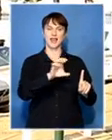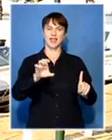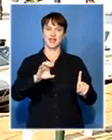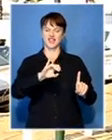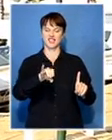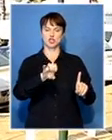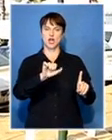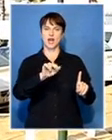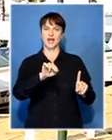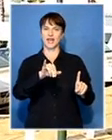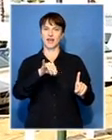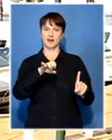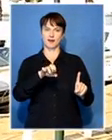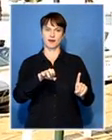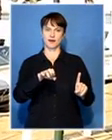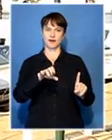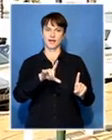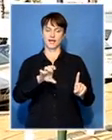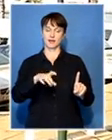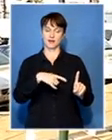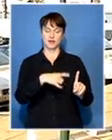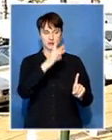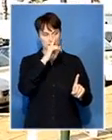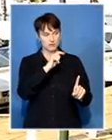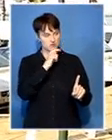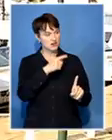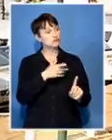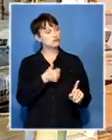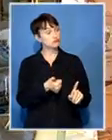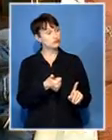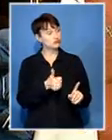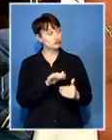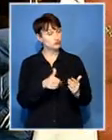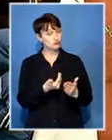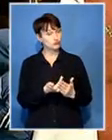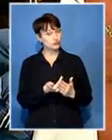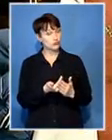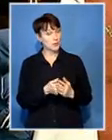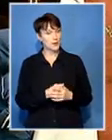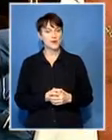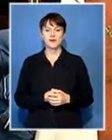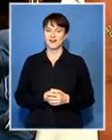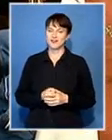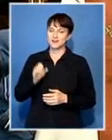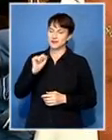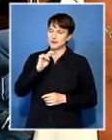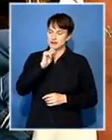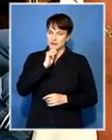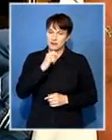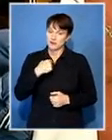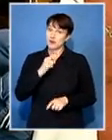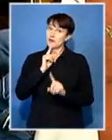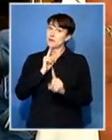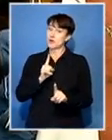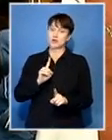update as to how are things proceeding that side good morning Janine good morning Tommy and I can report